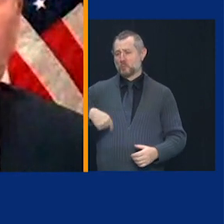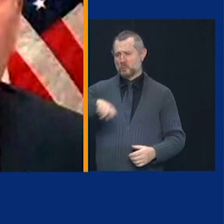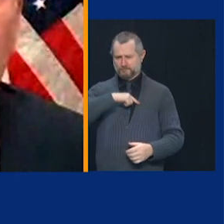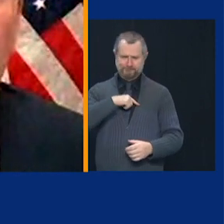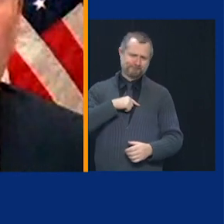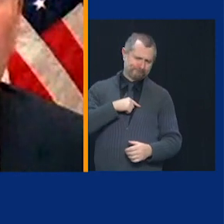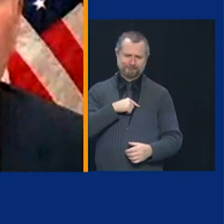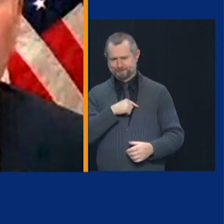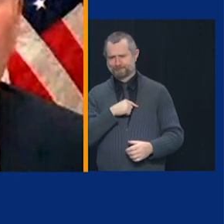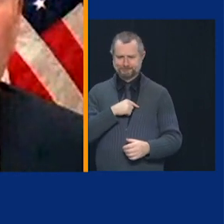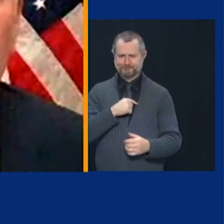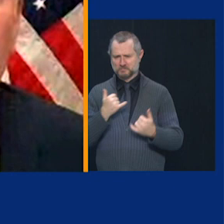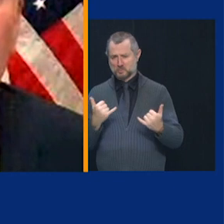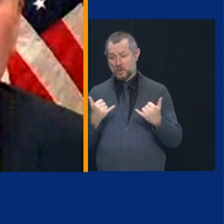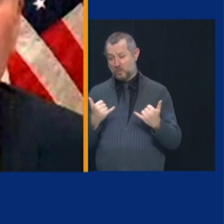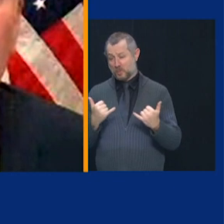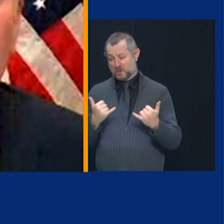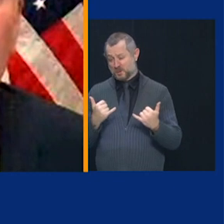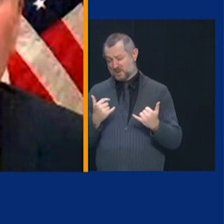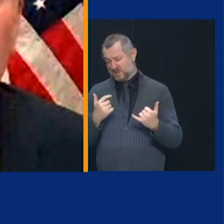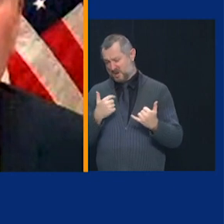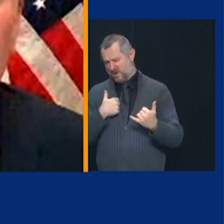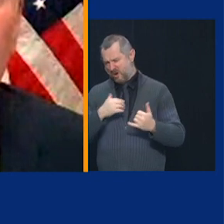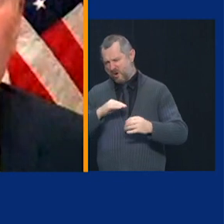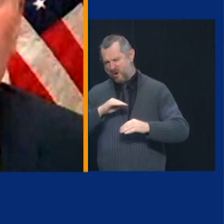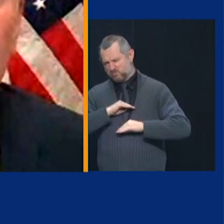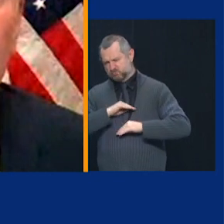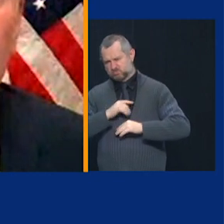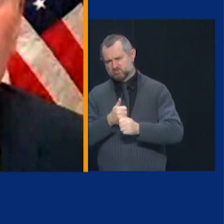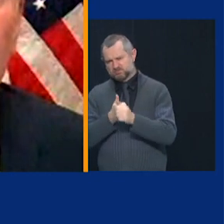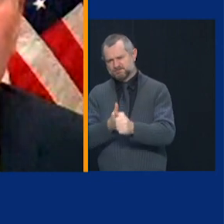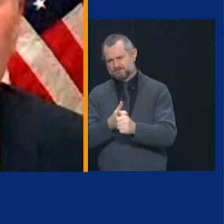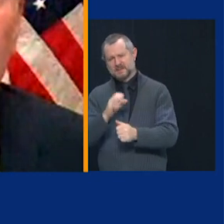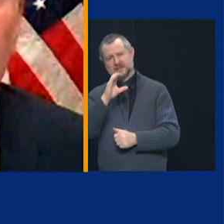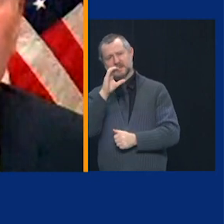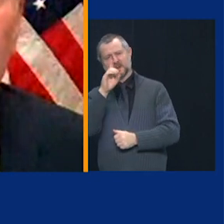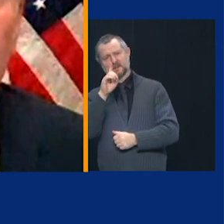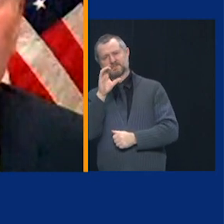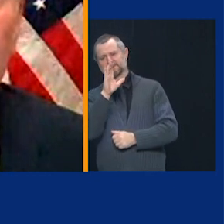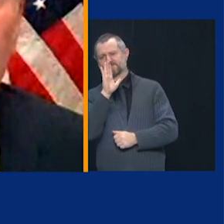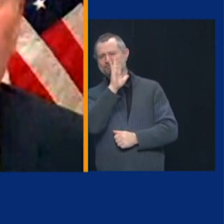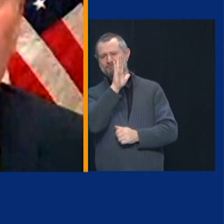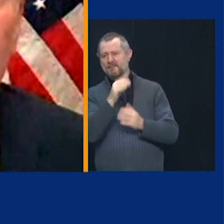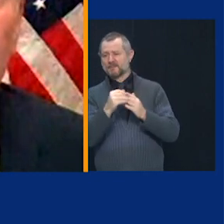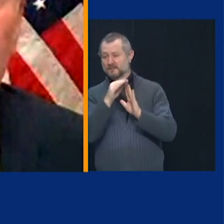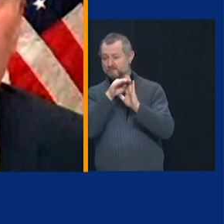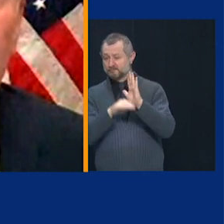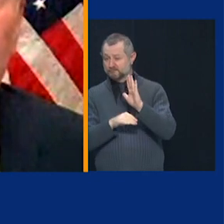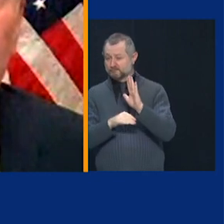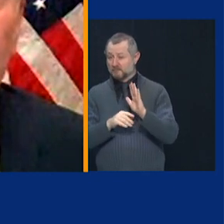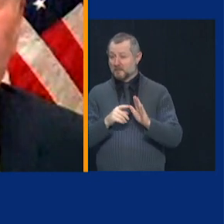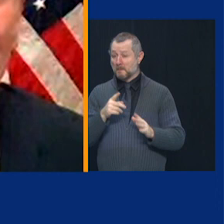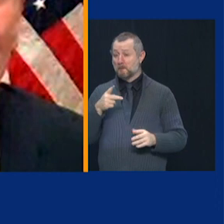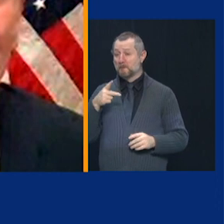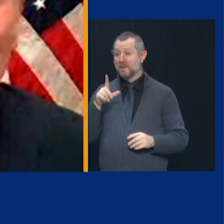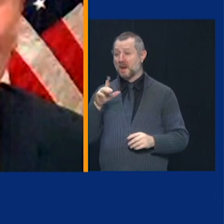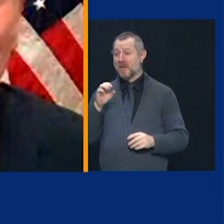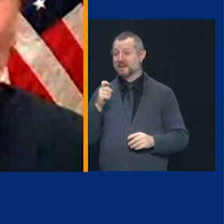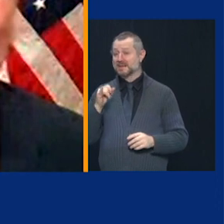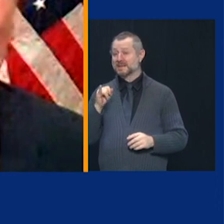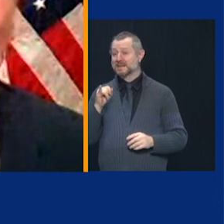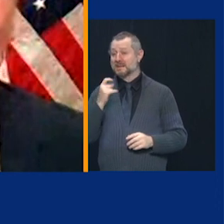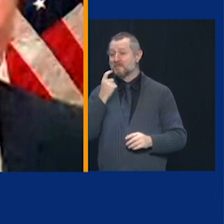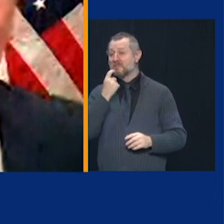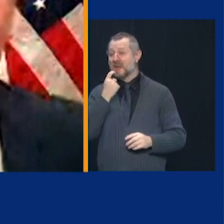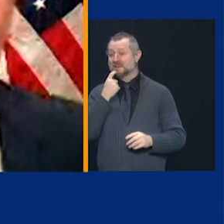these new cdc protocols i don't know if i need a piece of plexiglass between me and a zoom